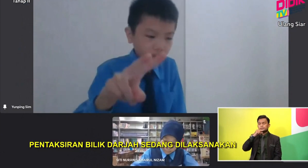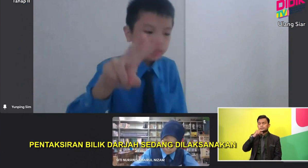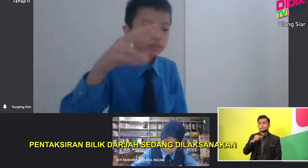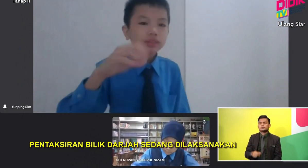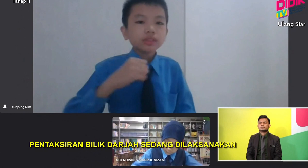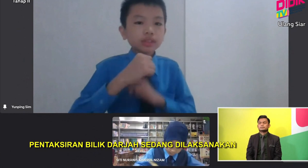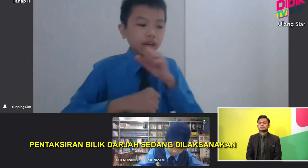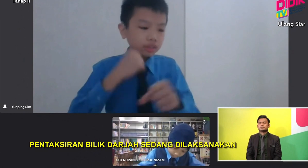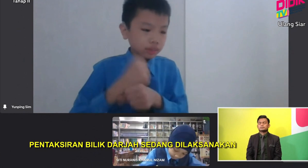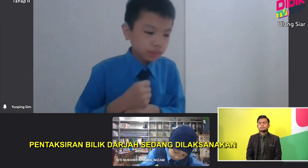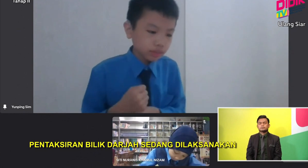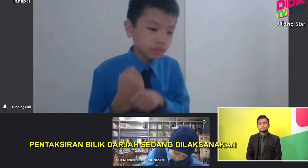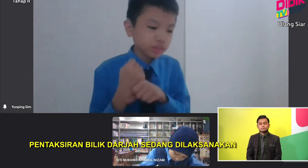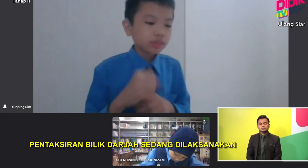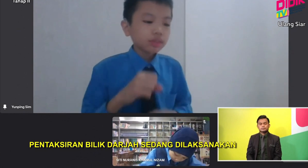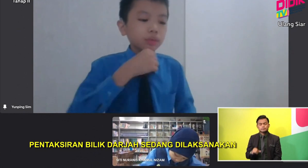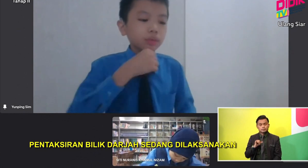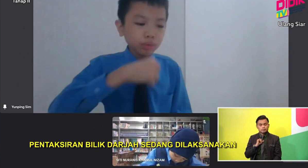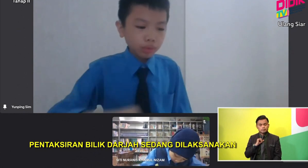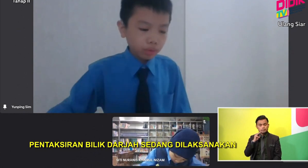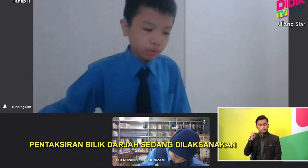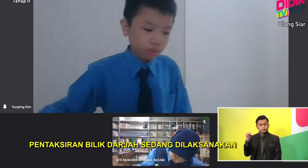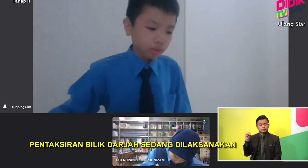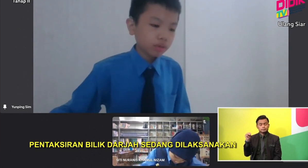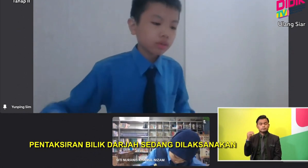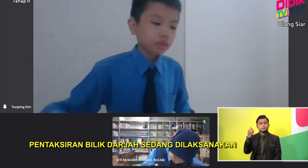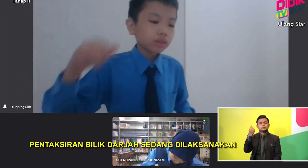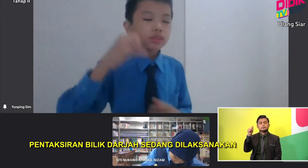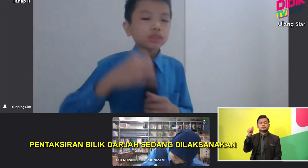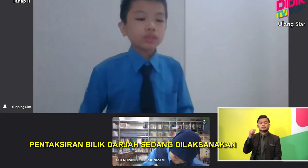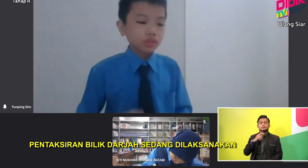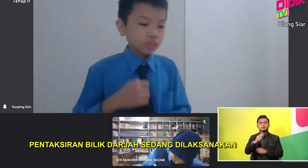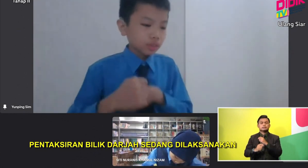I am 10 years old. I am.